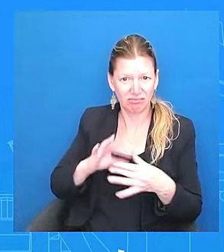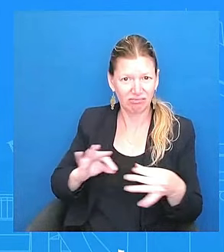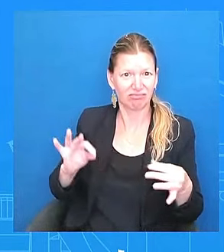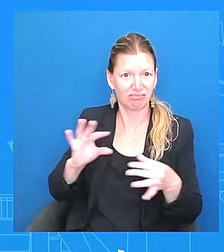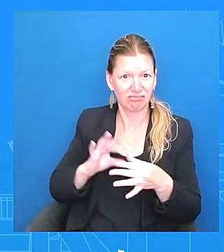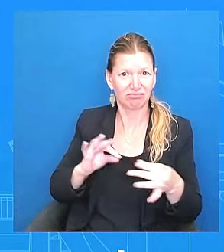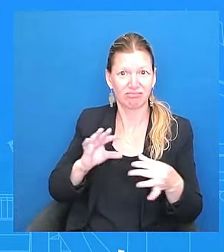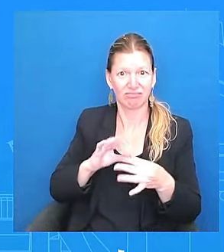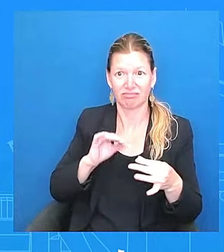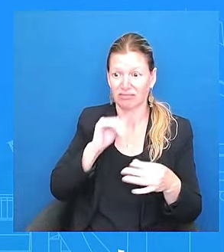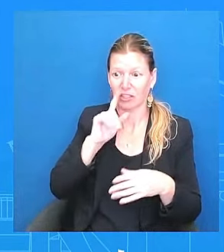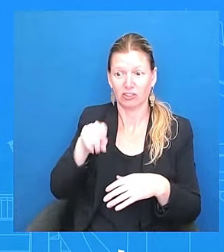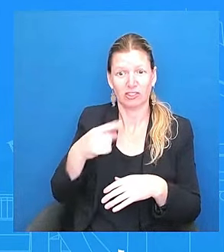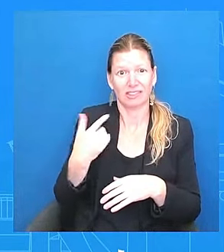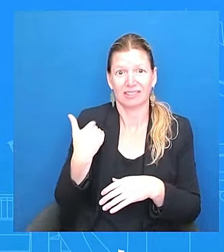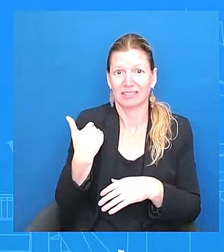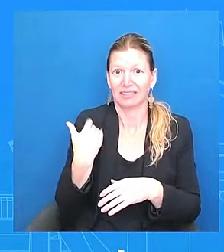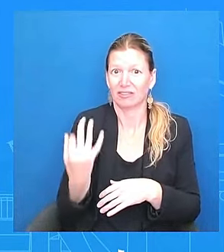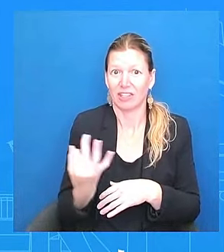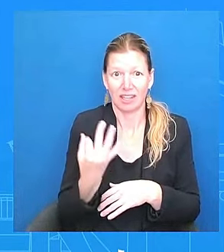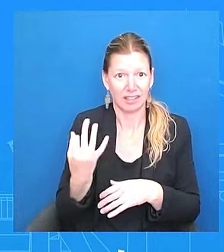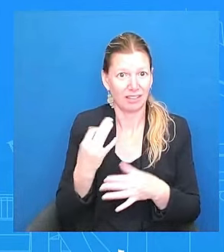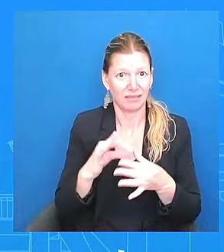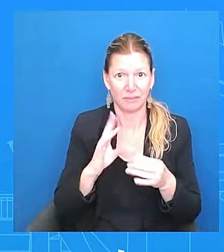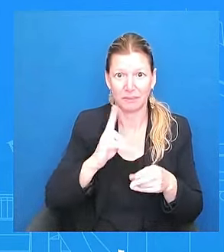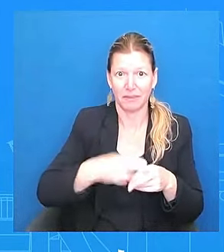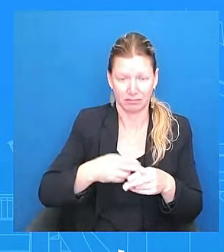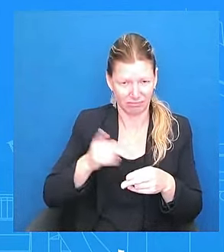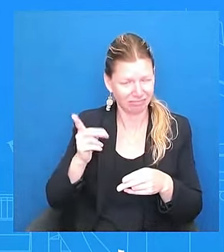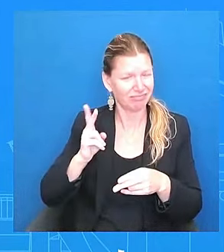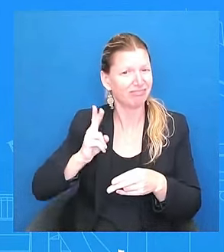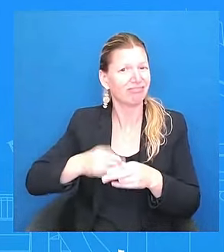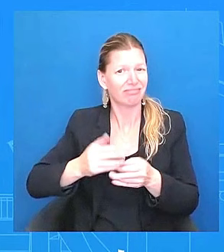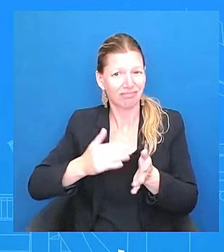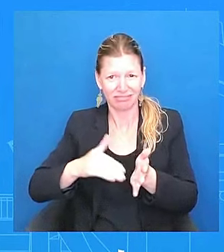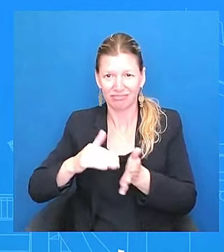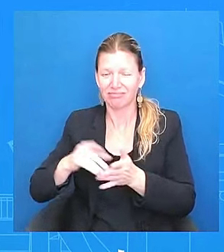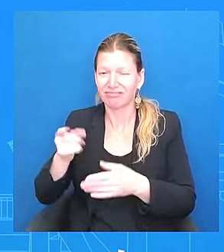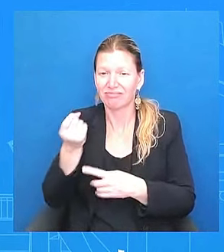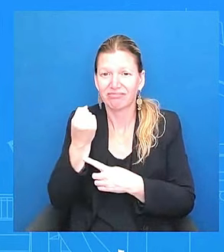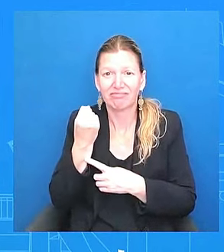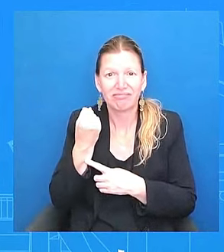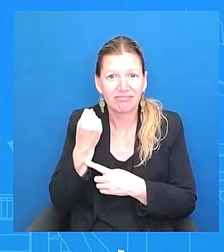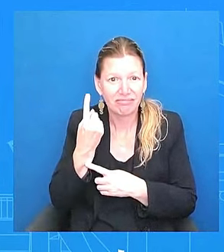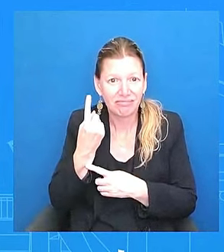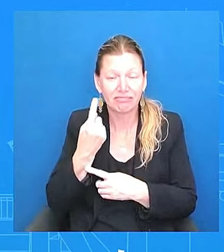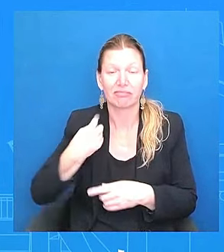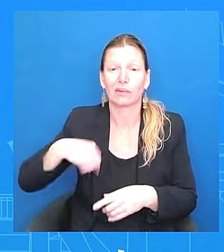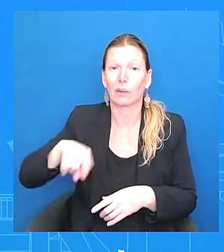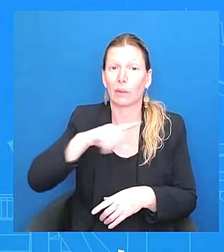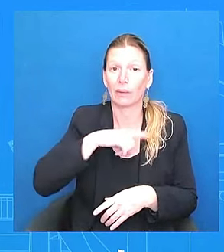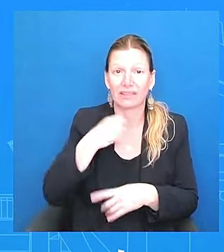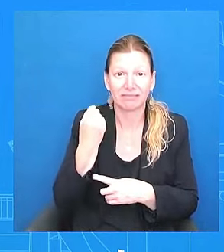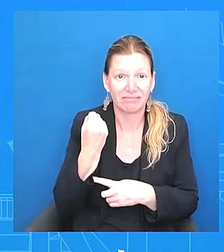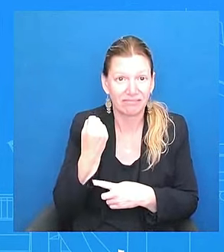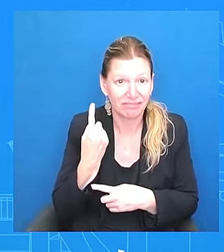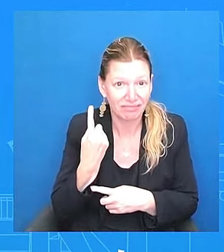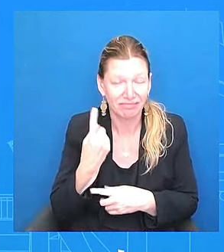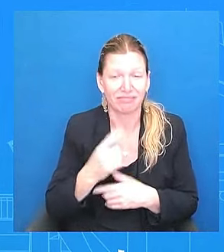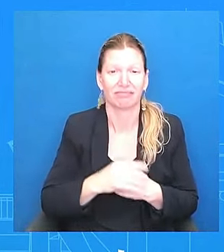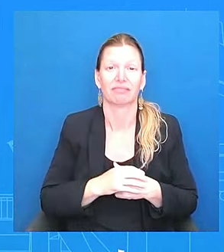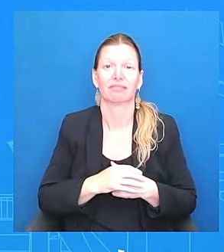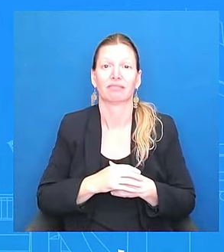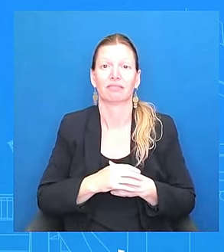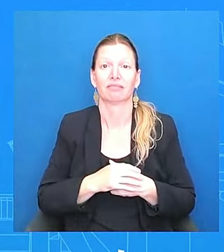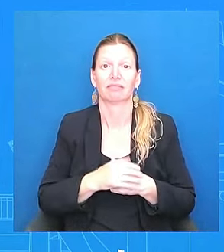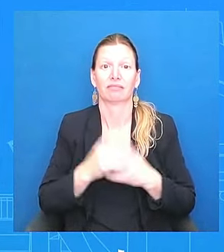And he gets it. He gets it. We get it. And so what we're going to do is continue to